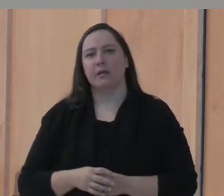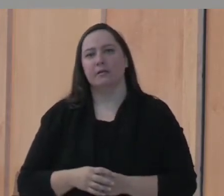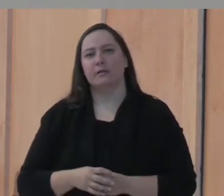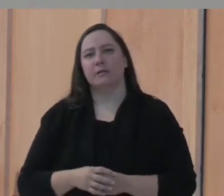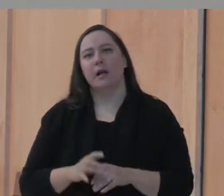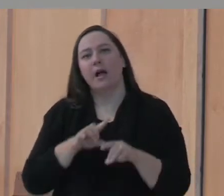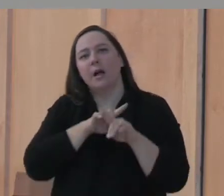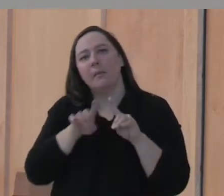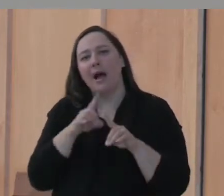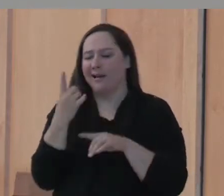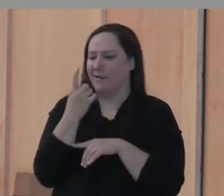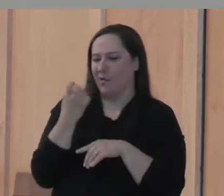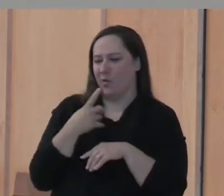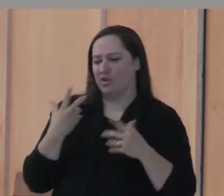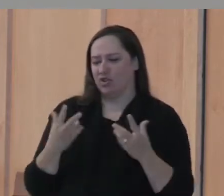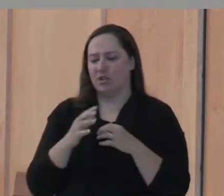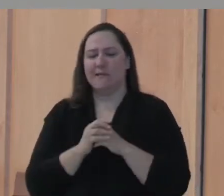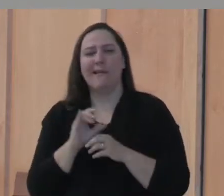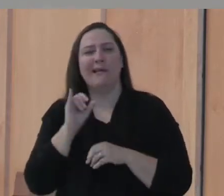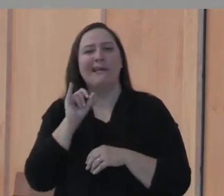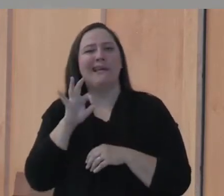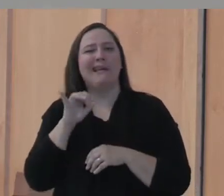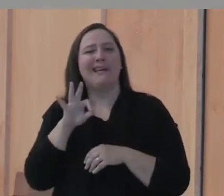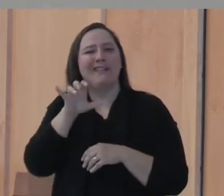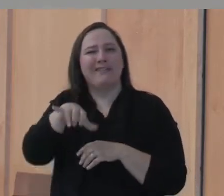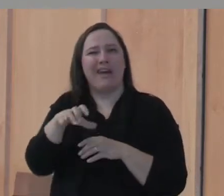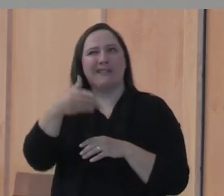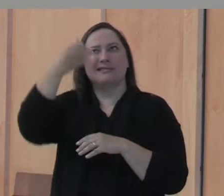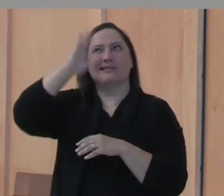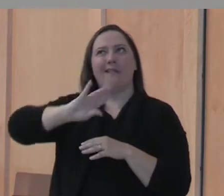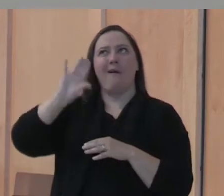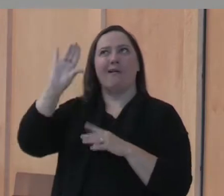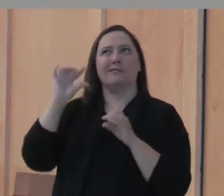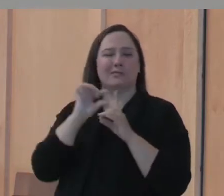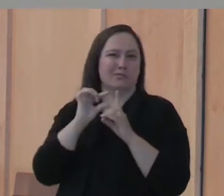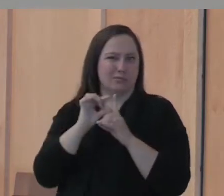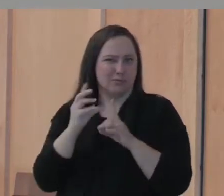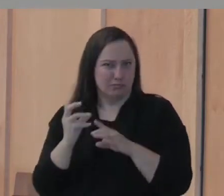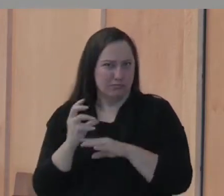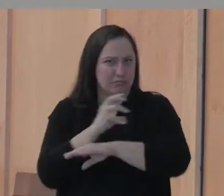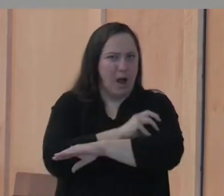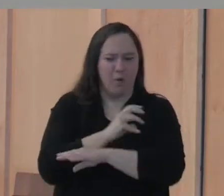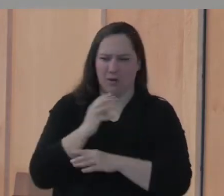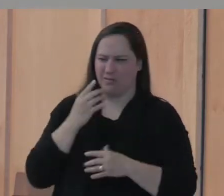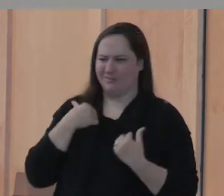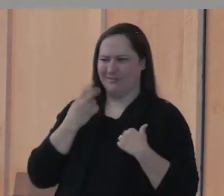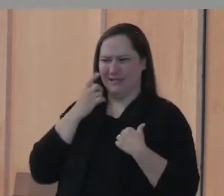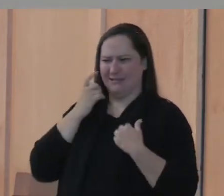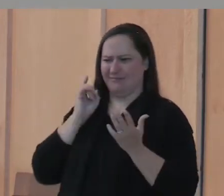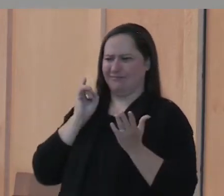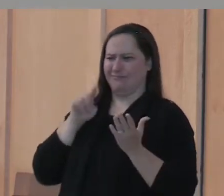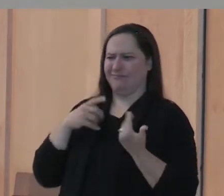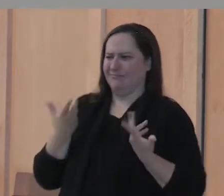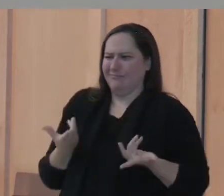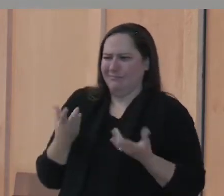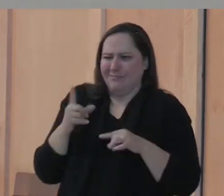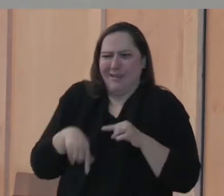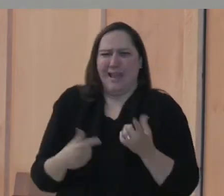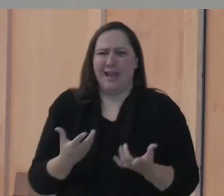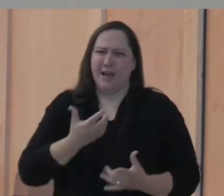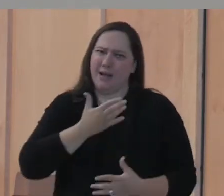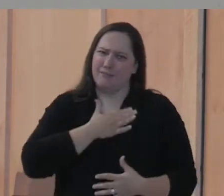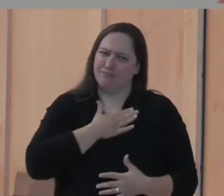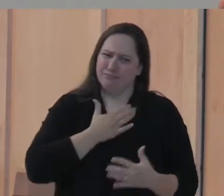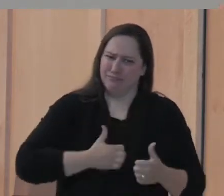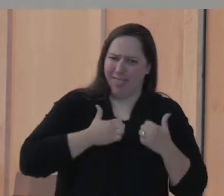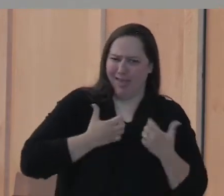But then the question is, well, if that is the power of God's word, why don't I always see that? Either in my own life or